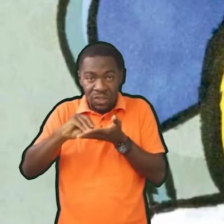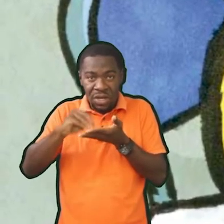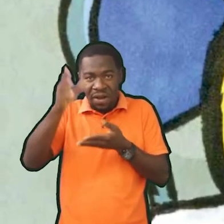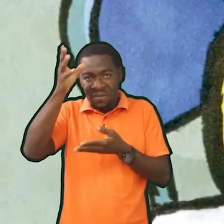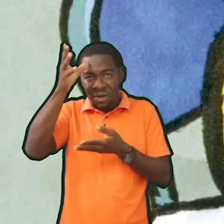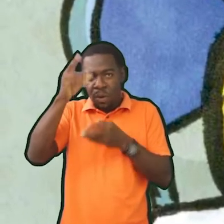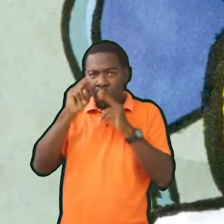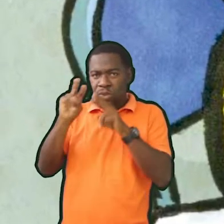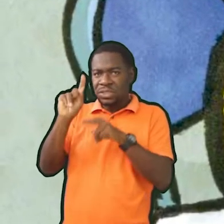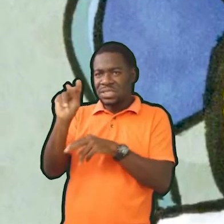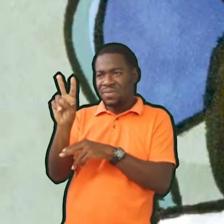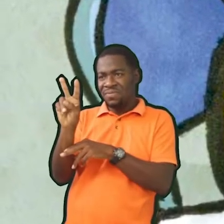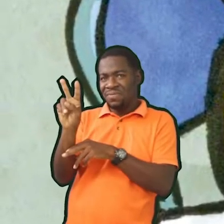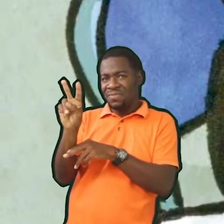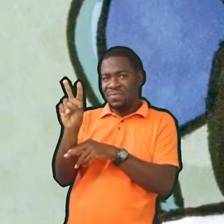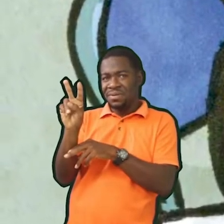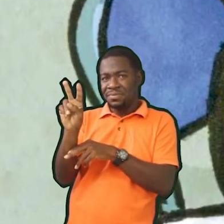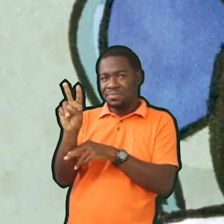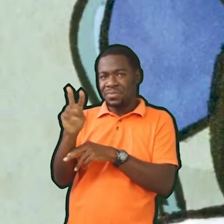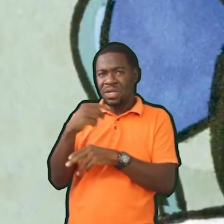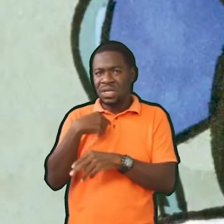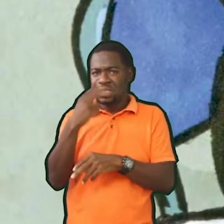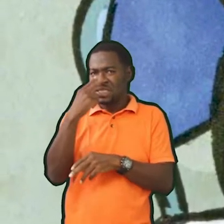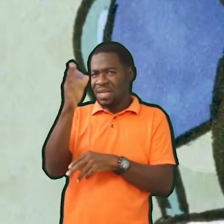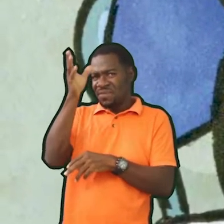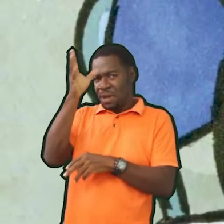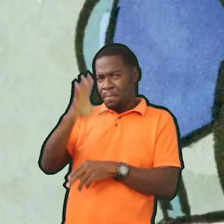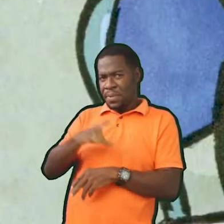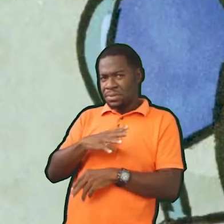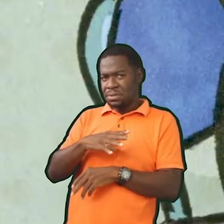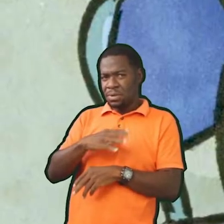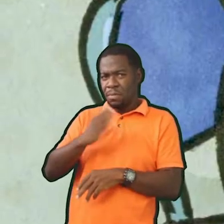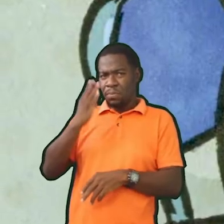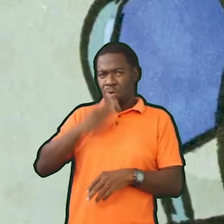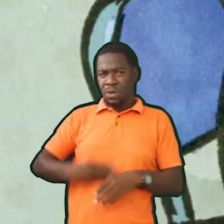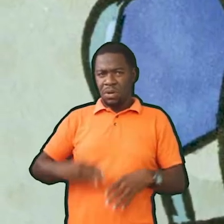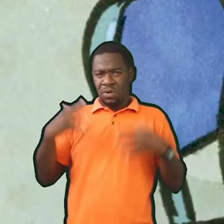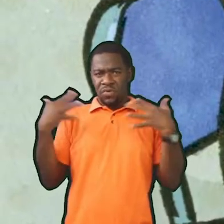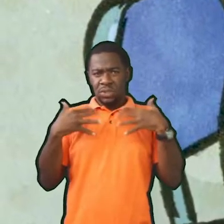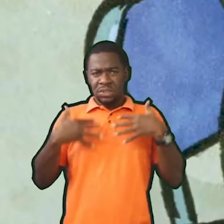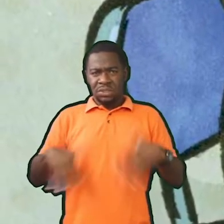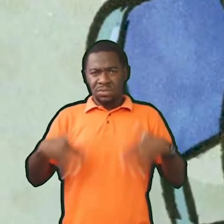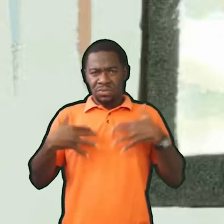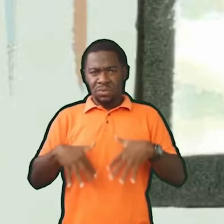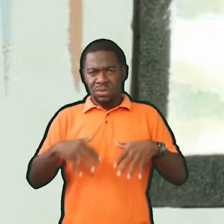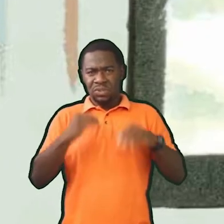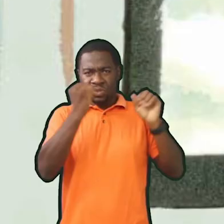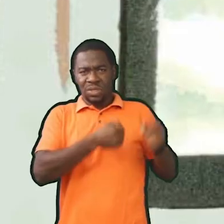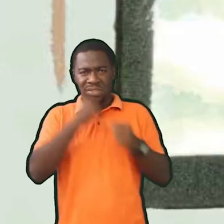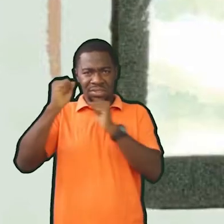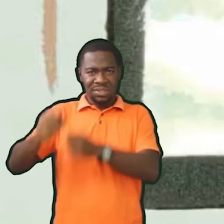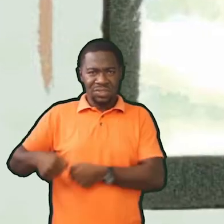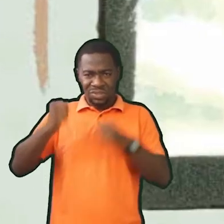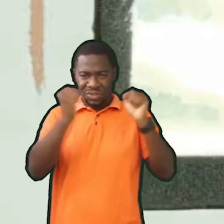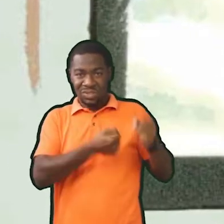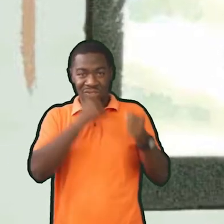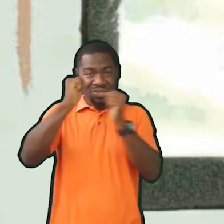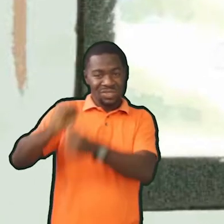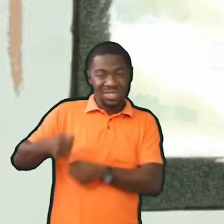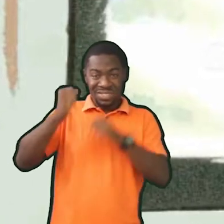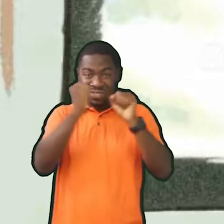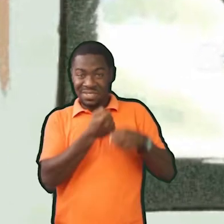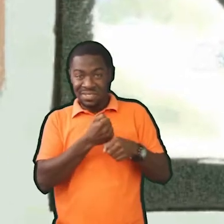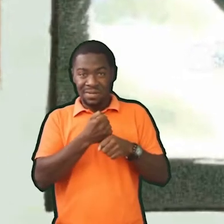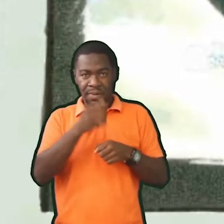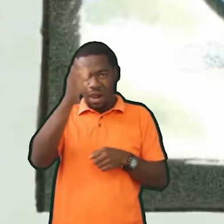Dad Bear has a TV on. I can see a man in a blue bodysuit skiing fast down a